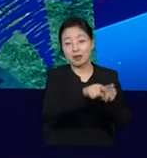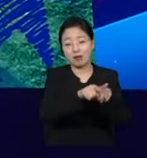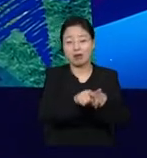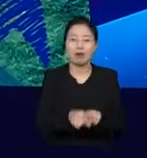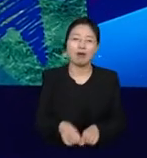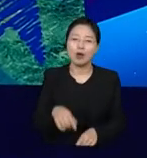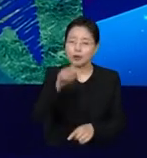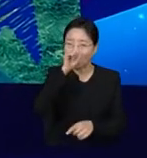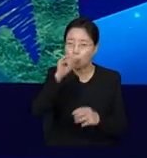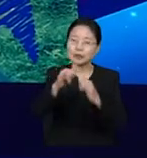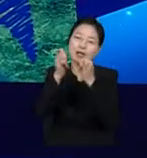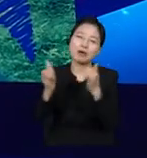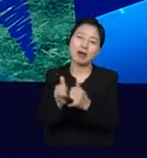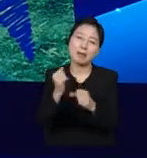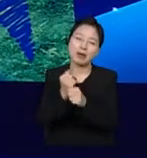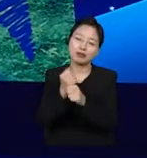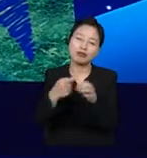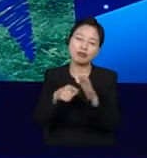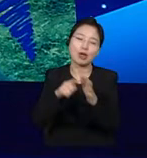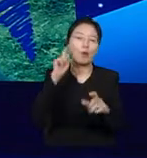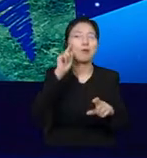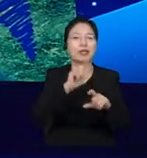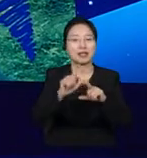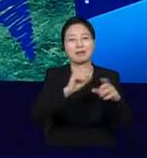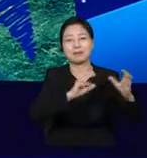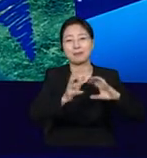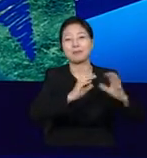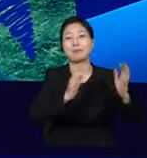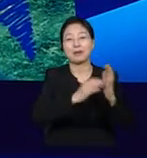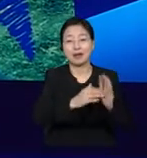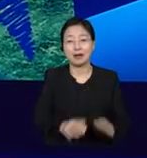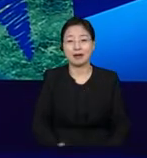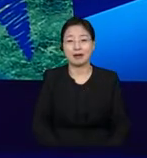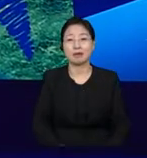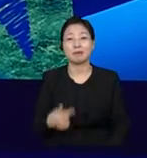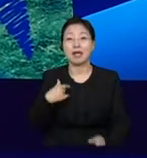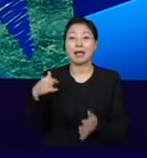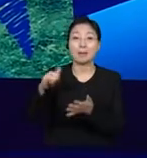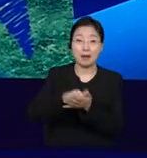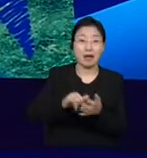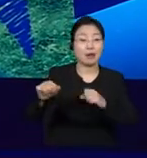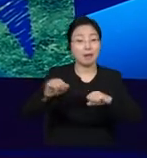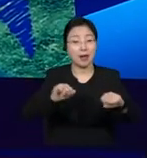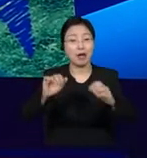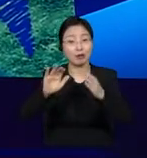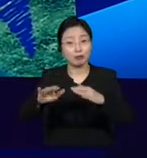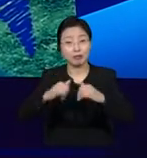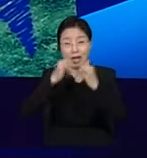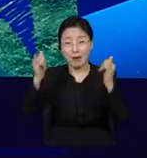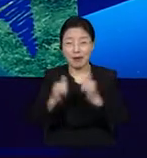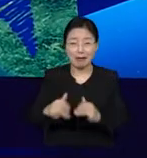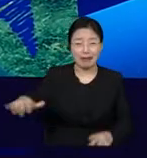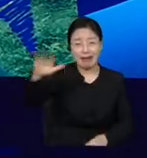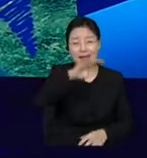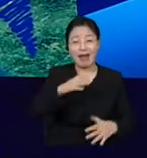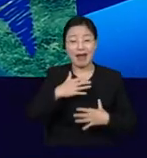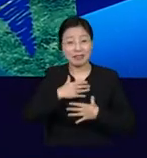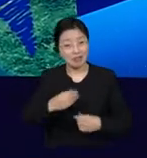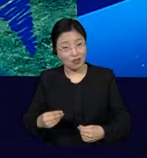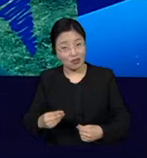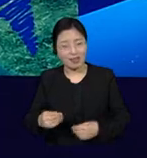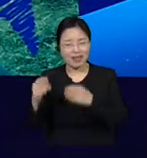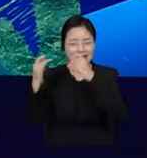first event, it's been clear to me that all societies could benefit from having a safe space where we can explore our diversity.